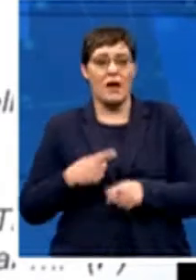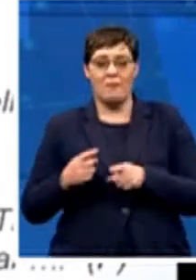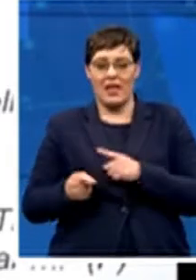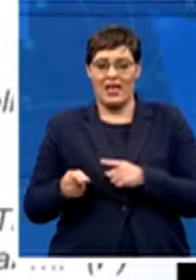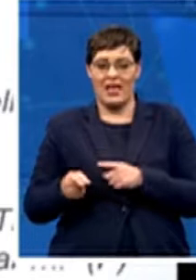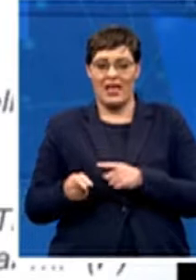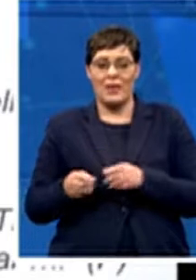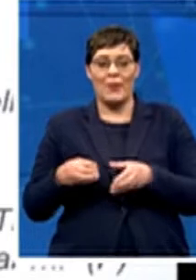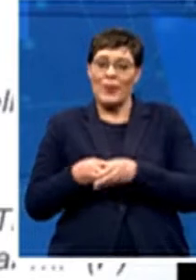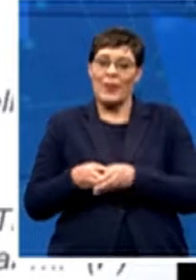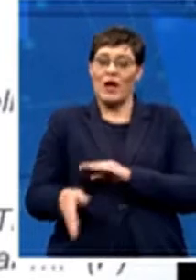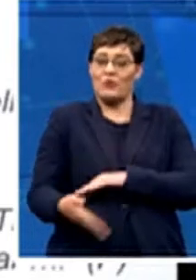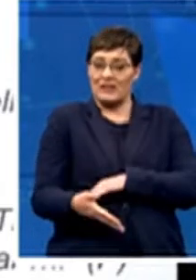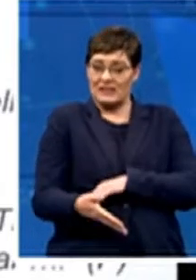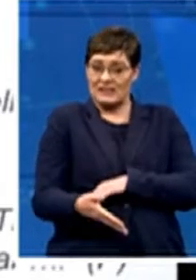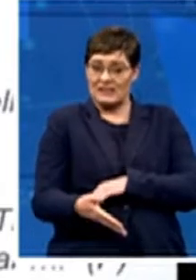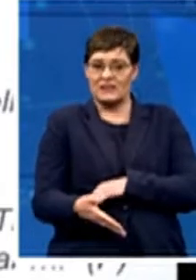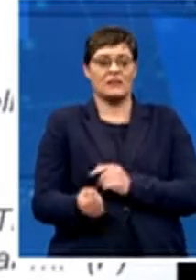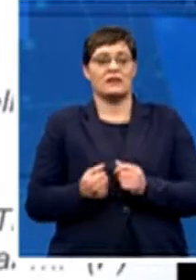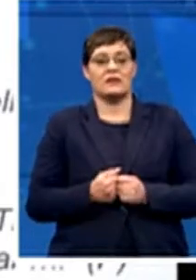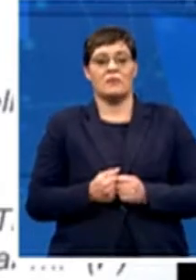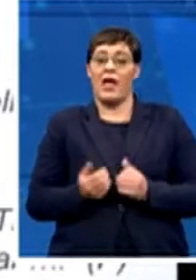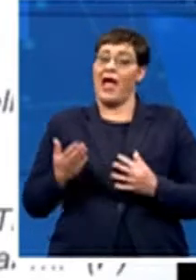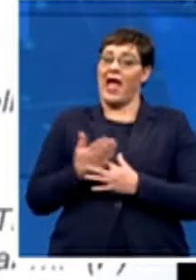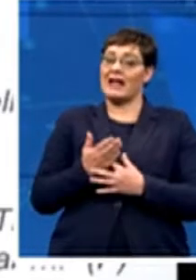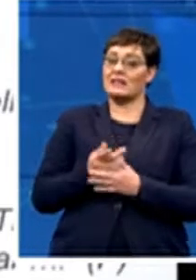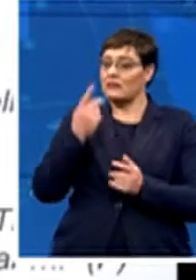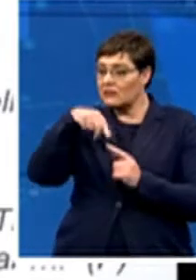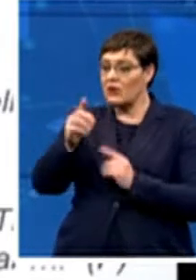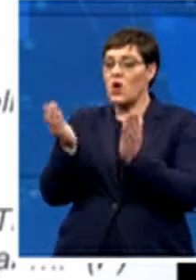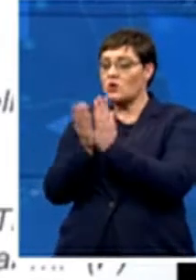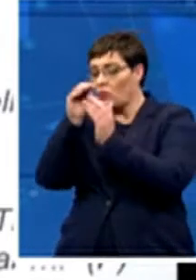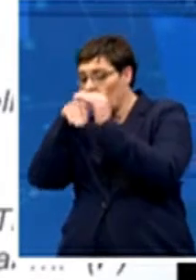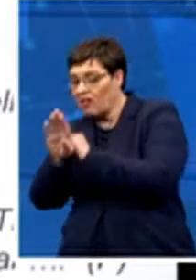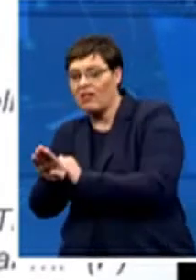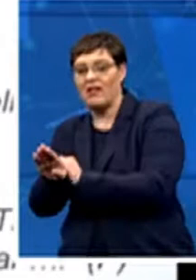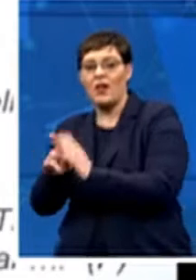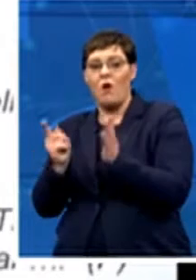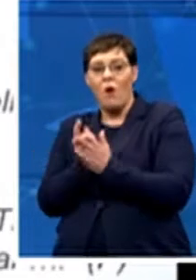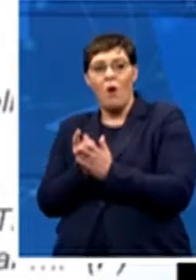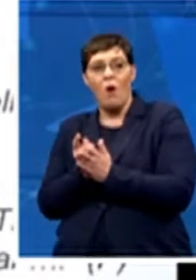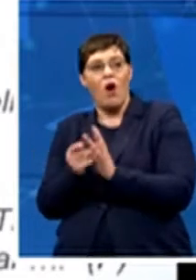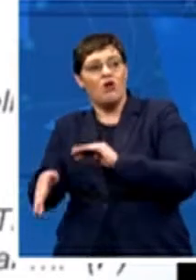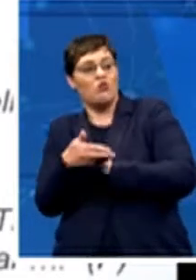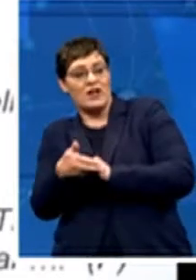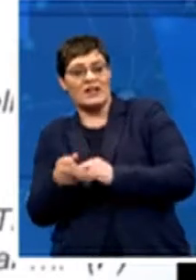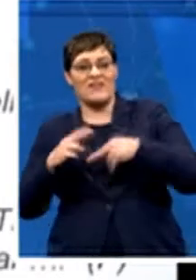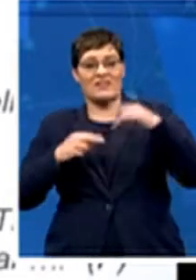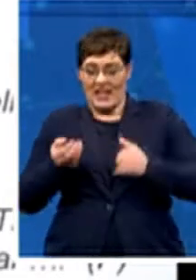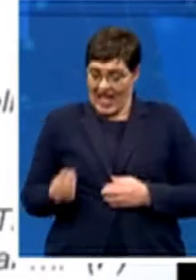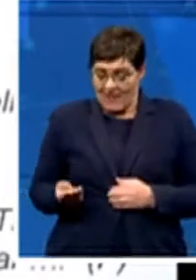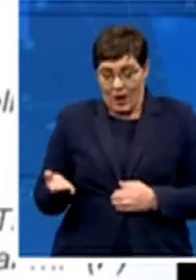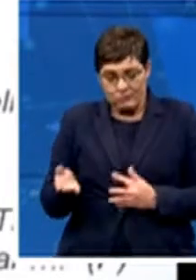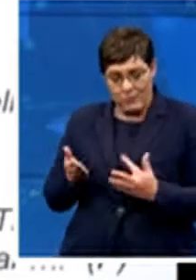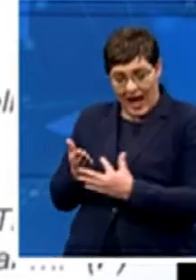have access to go to a school that offers cricket facilities, it is very difficult to progress